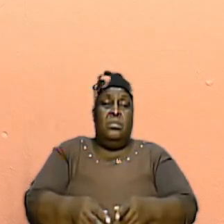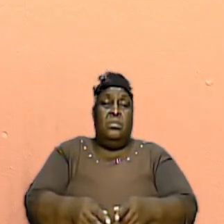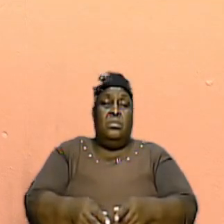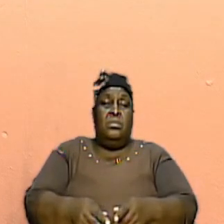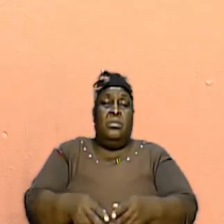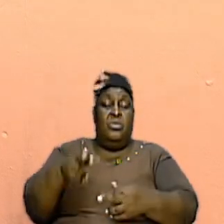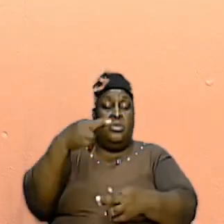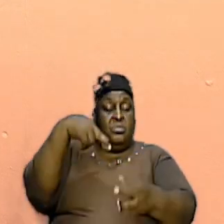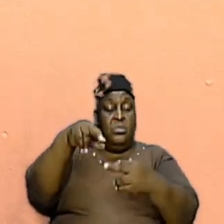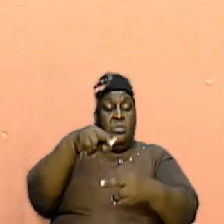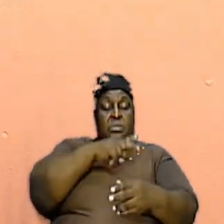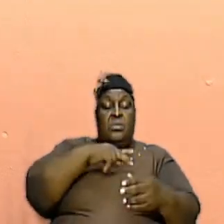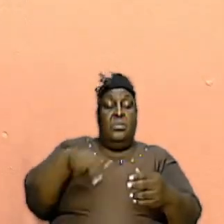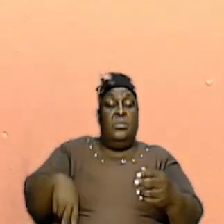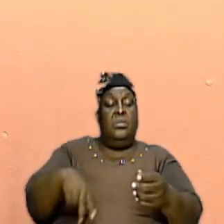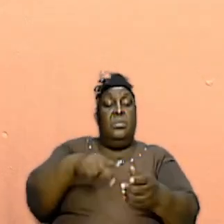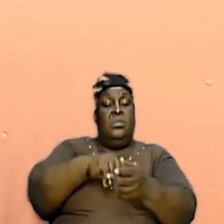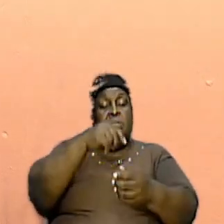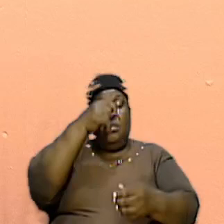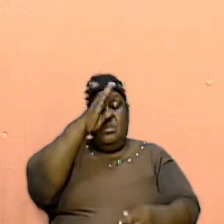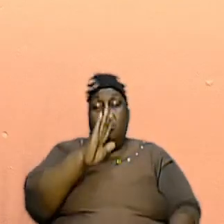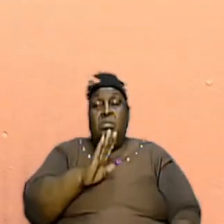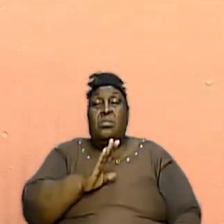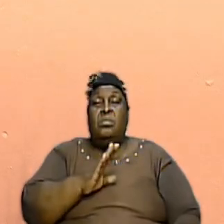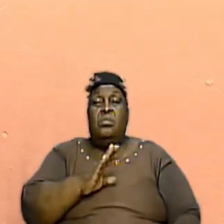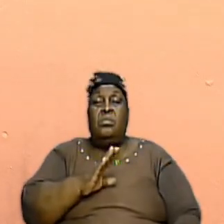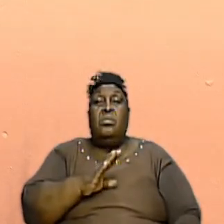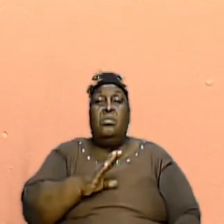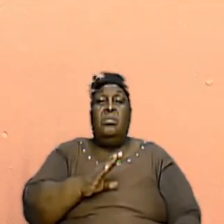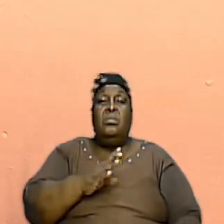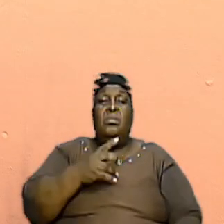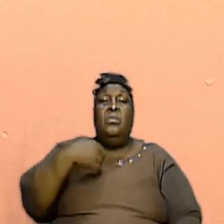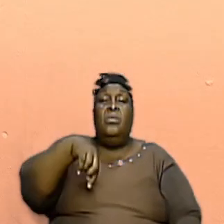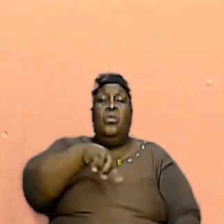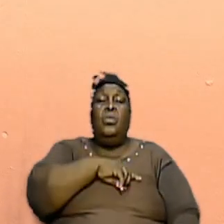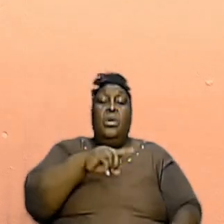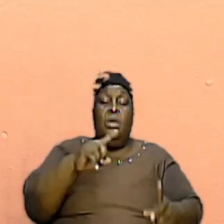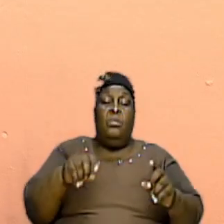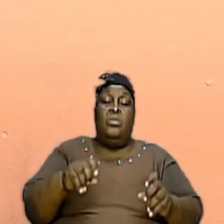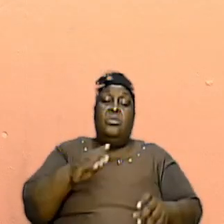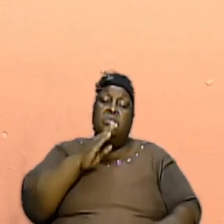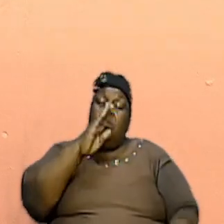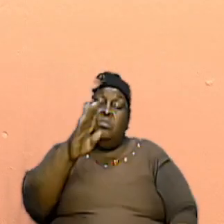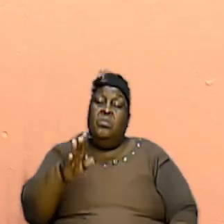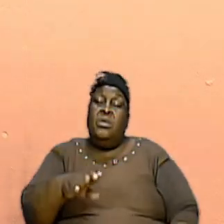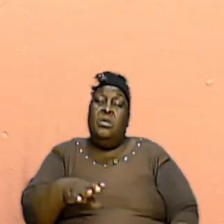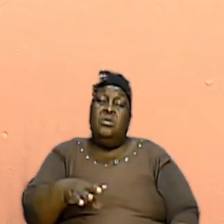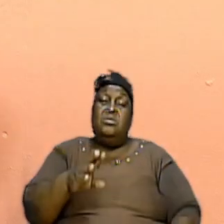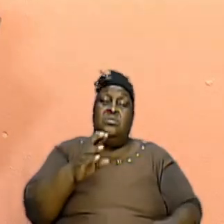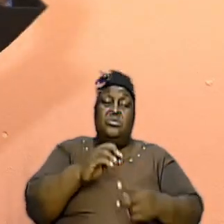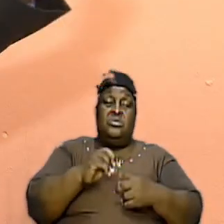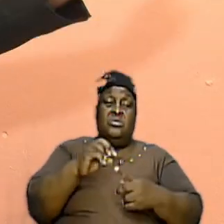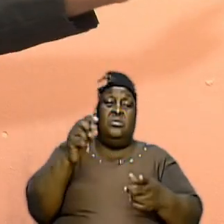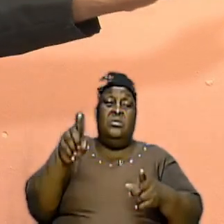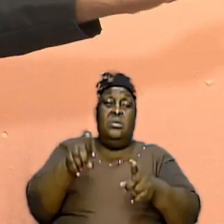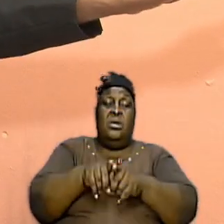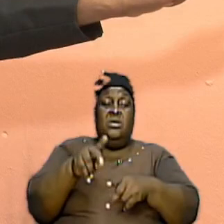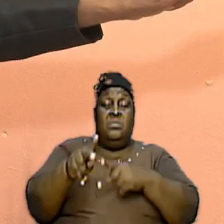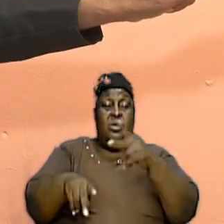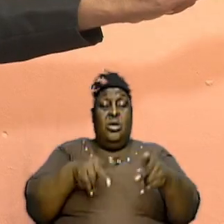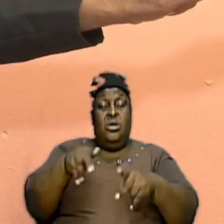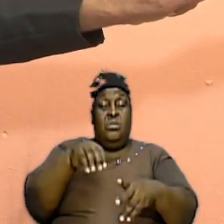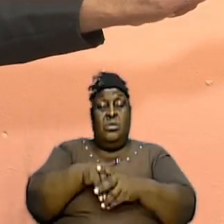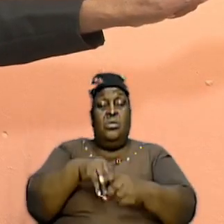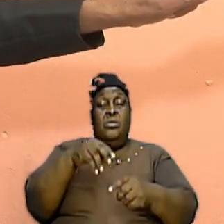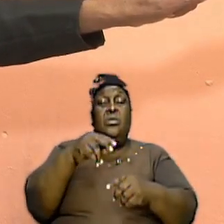of God we are going to show that we must be as meticulous as the folks in